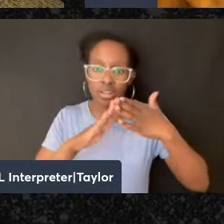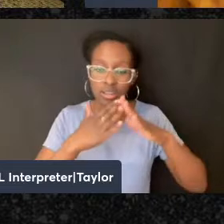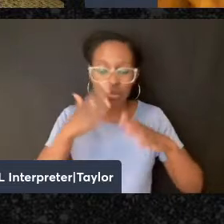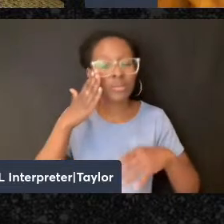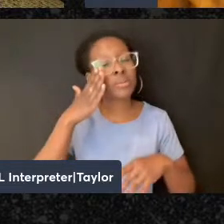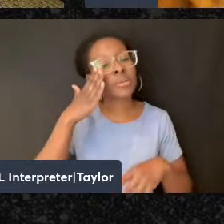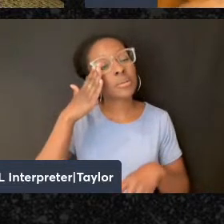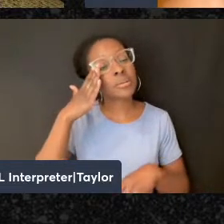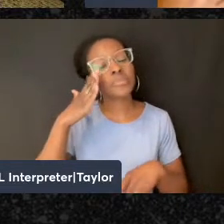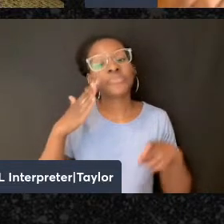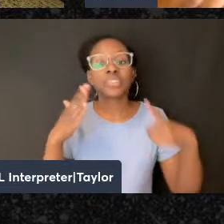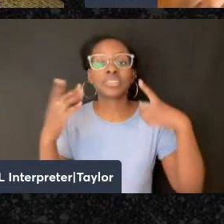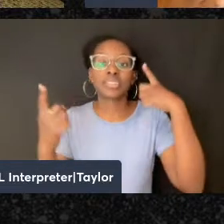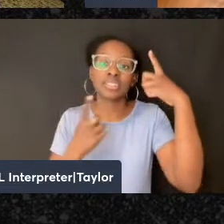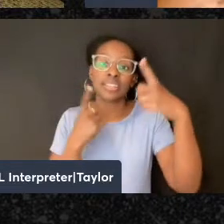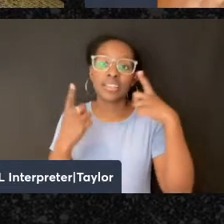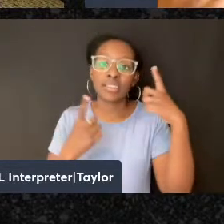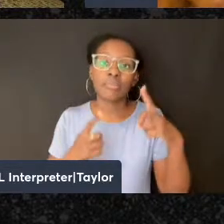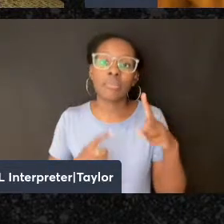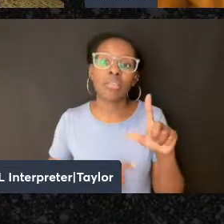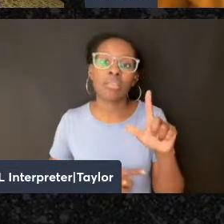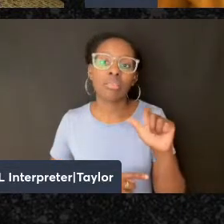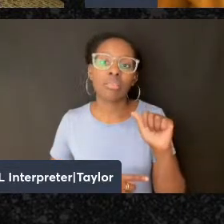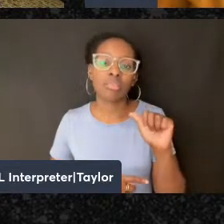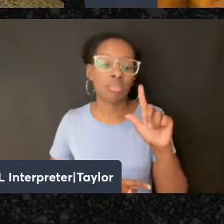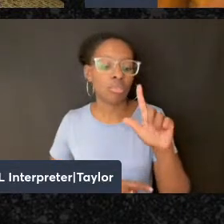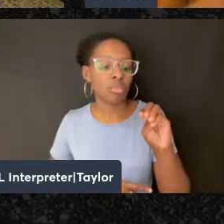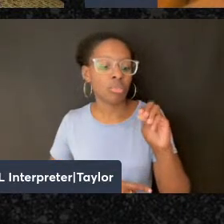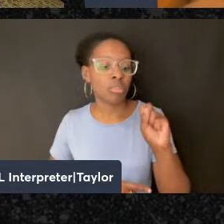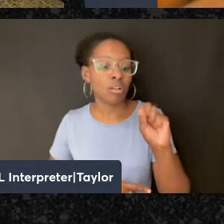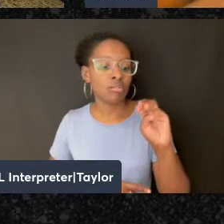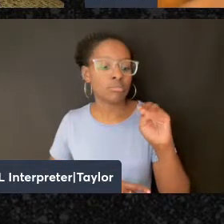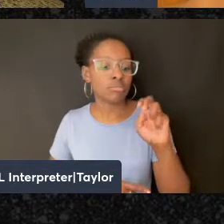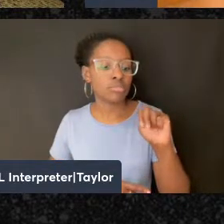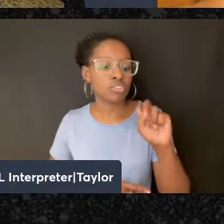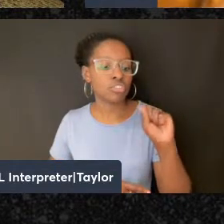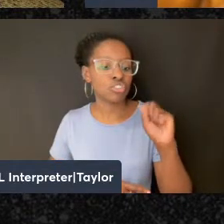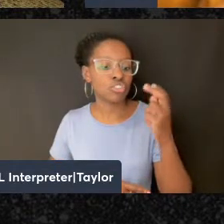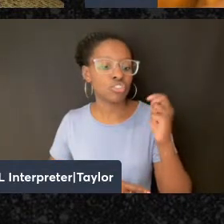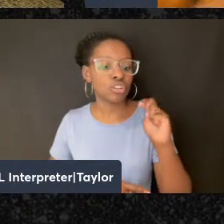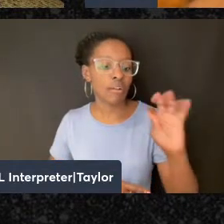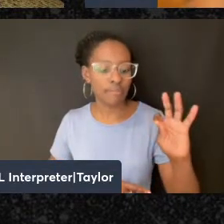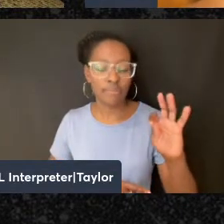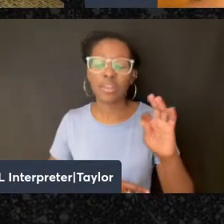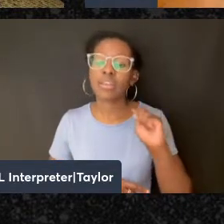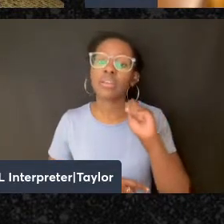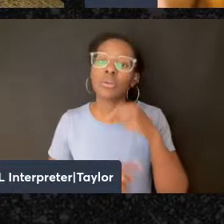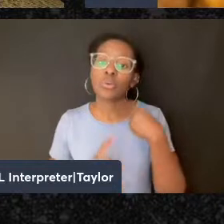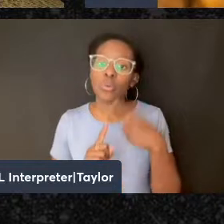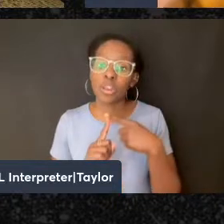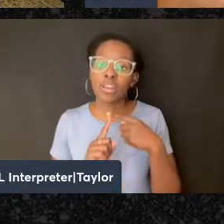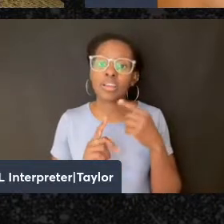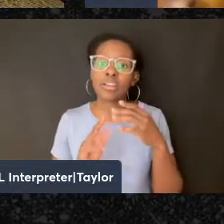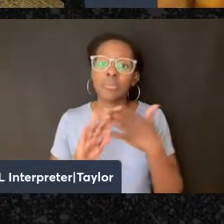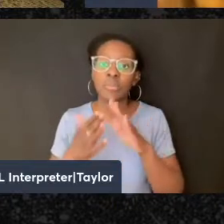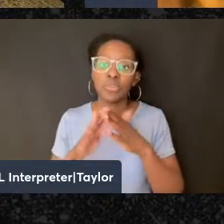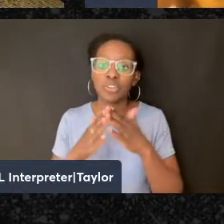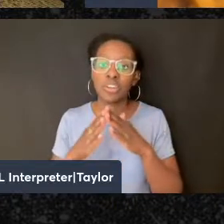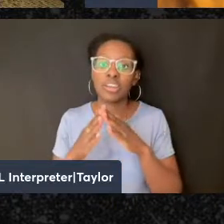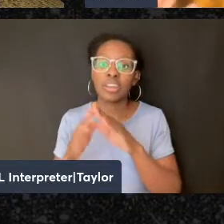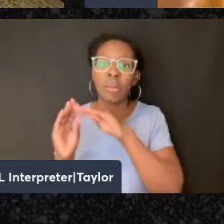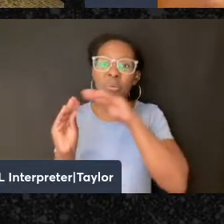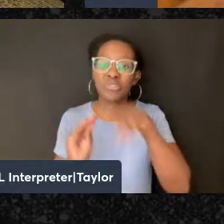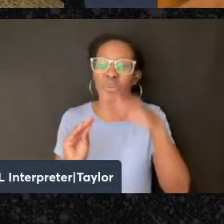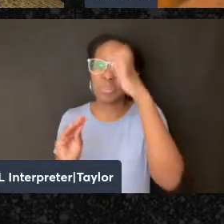of landsmanschaft. So thinking about when a community moves, say, from Europe to New York or to